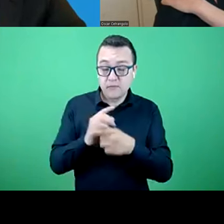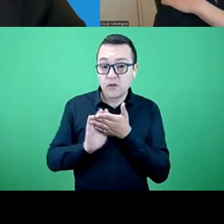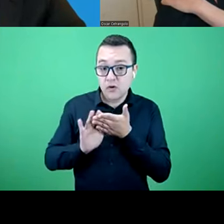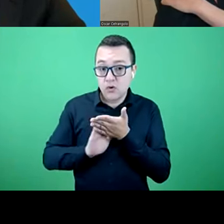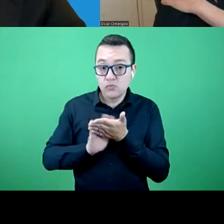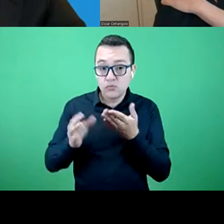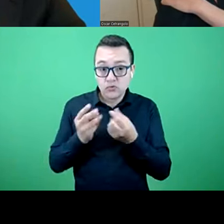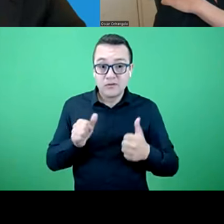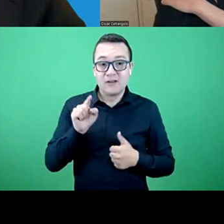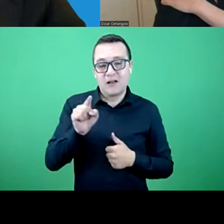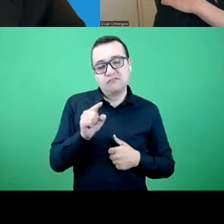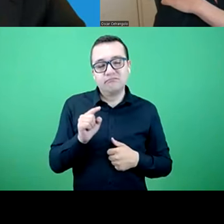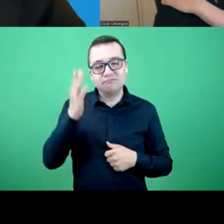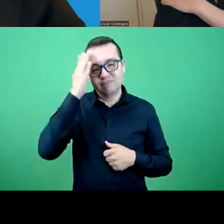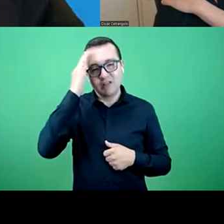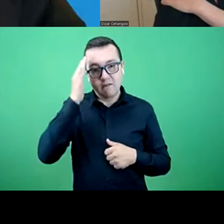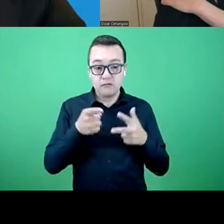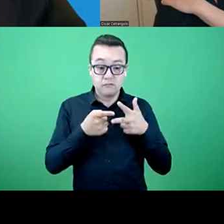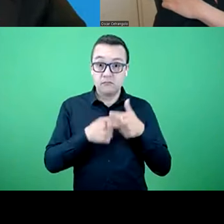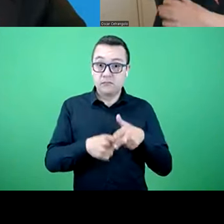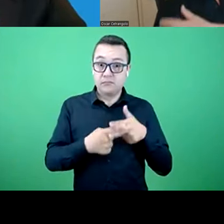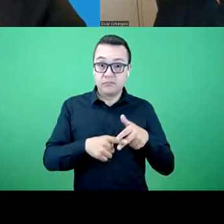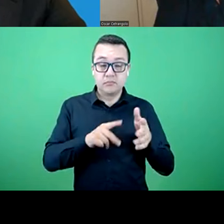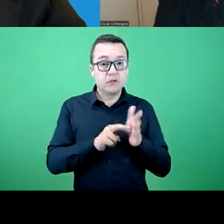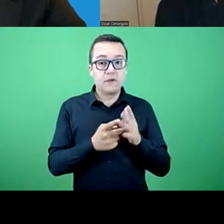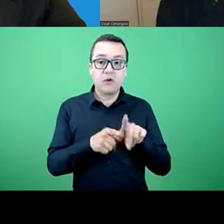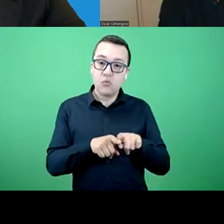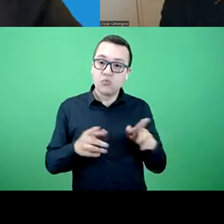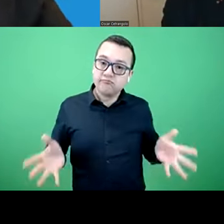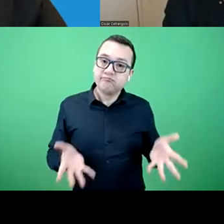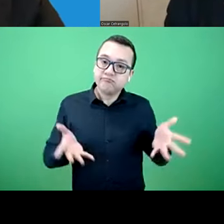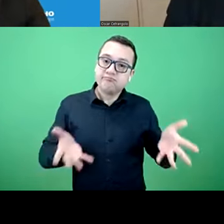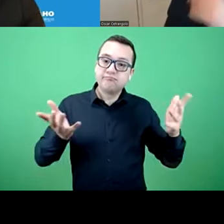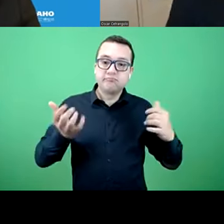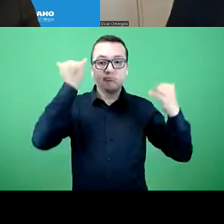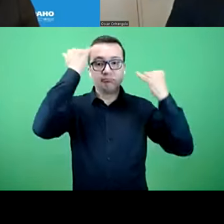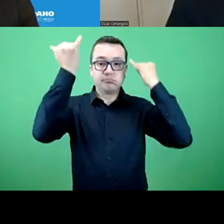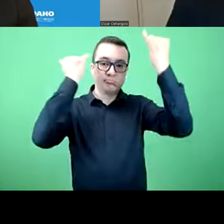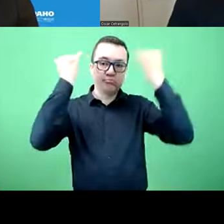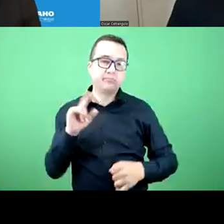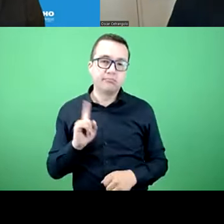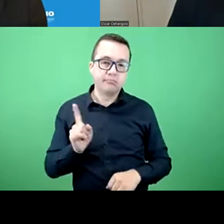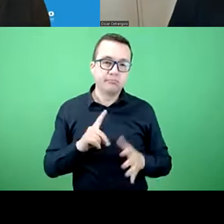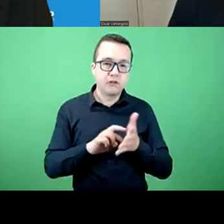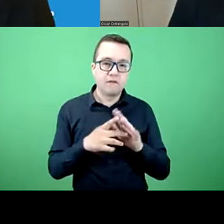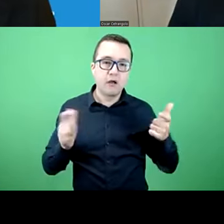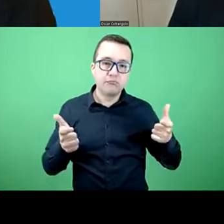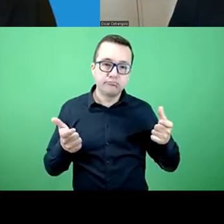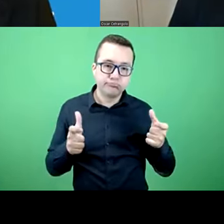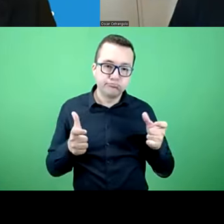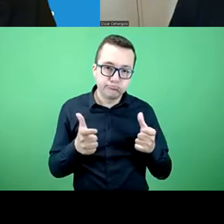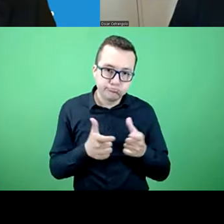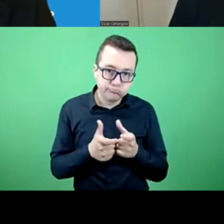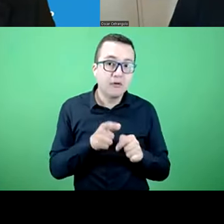the understanding that these assurance mechanisms do not have sufficient incentives to strengthen those capacities, but